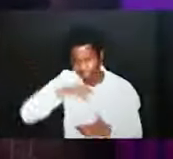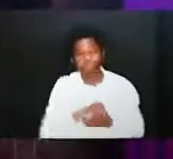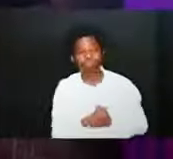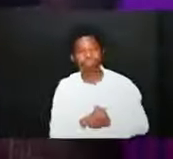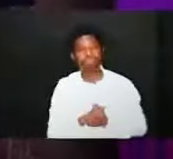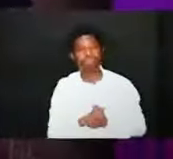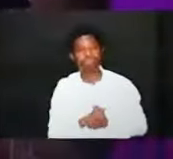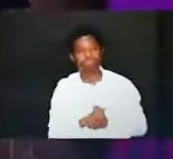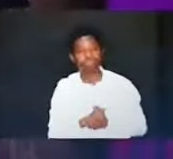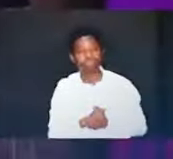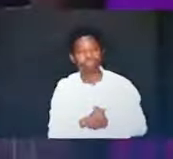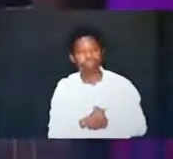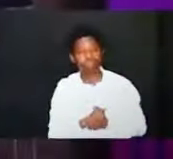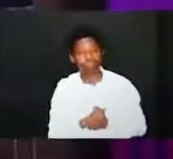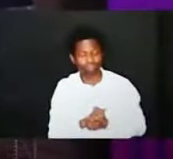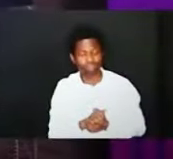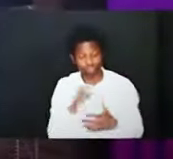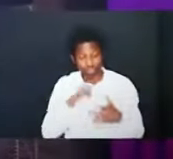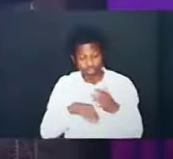Ephesians chapter 2